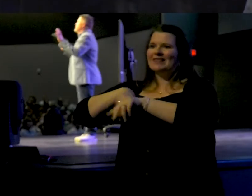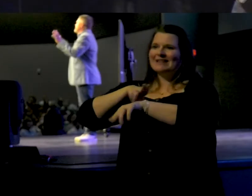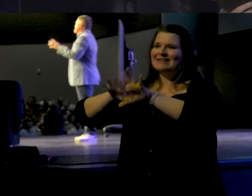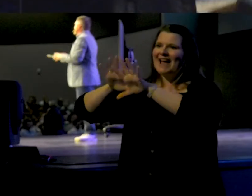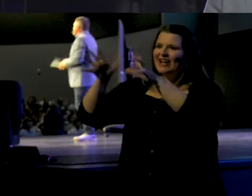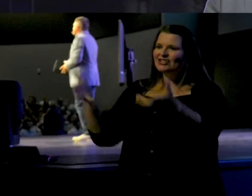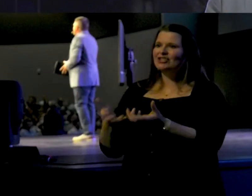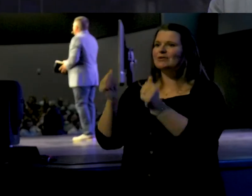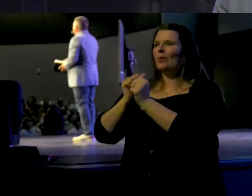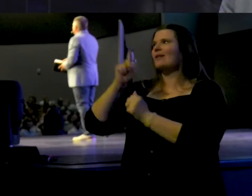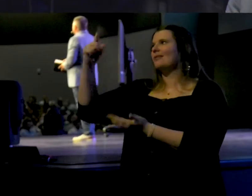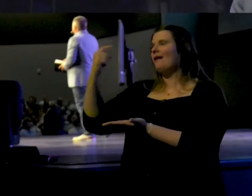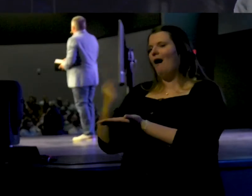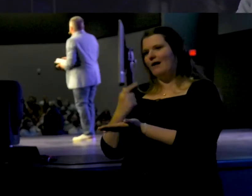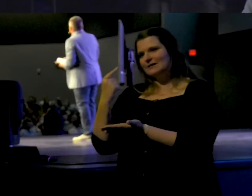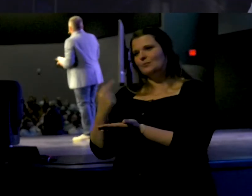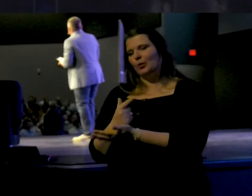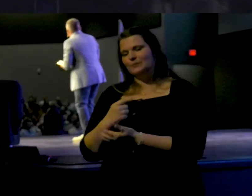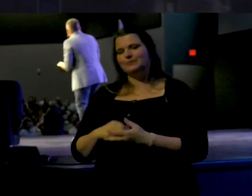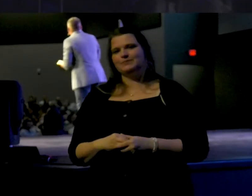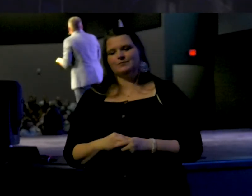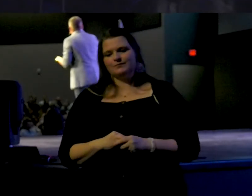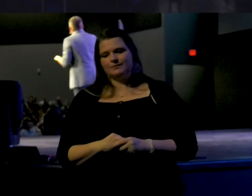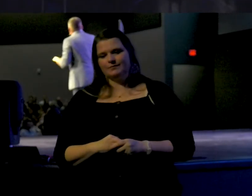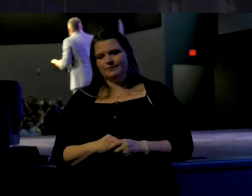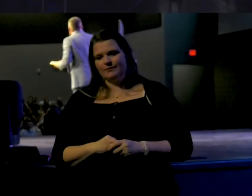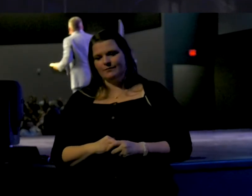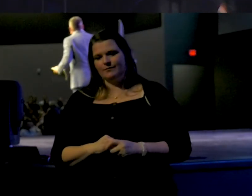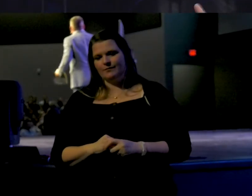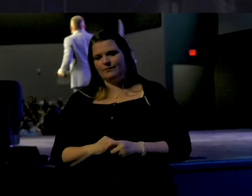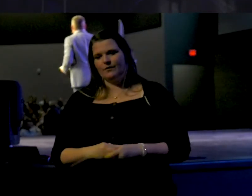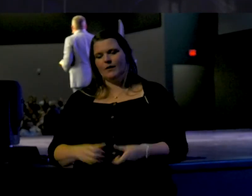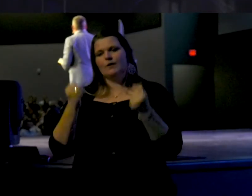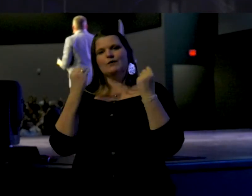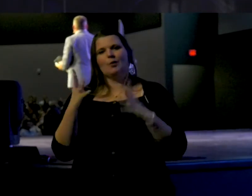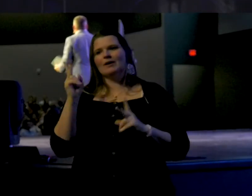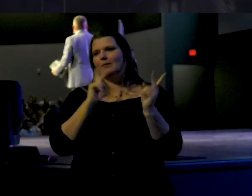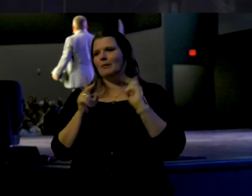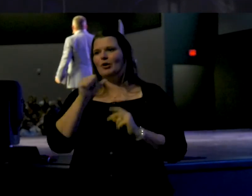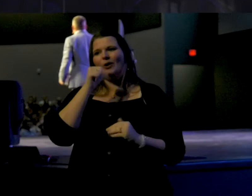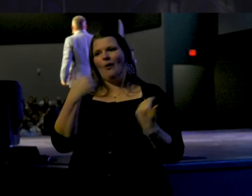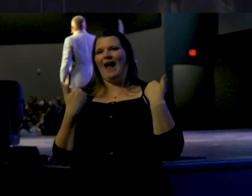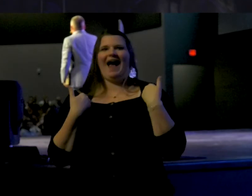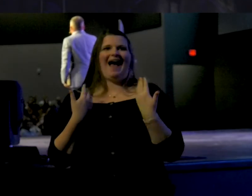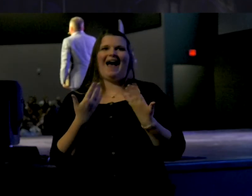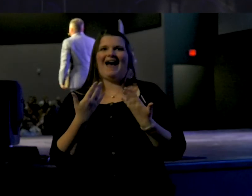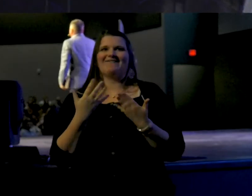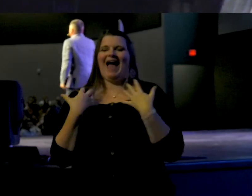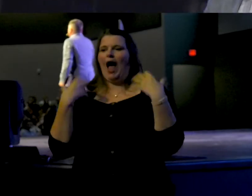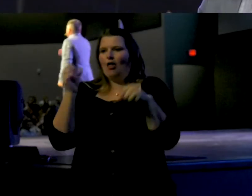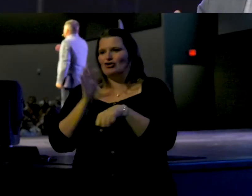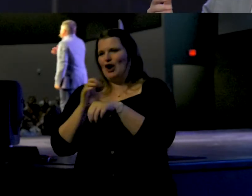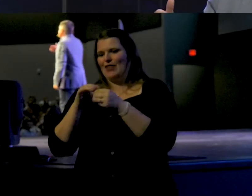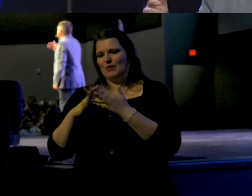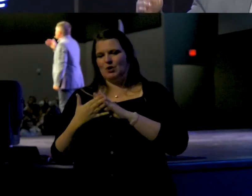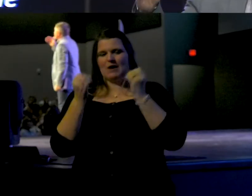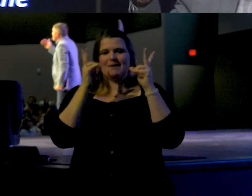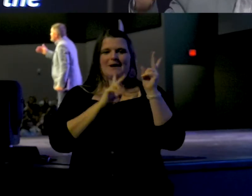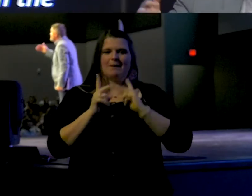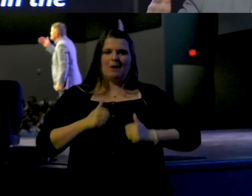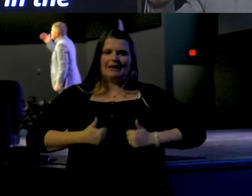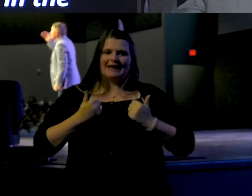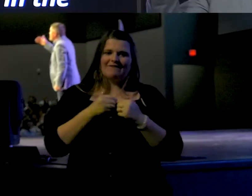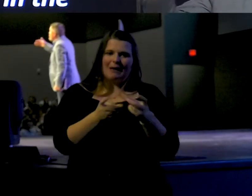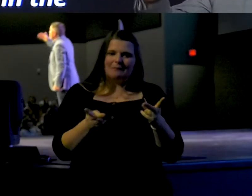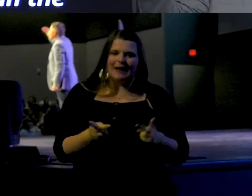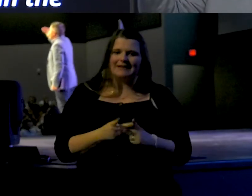with the gospel. So many people don't have a healthy church in their community. So many people live in places where